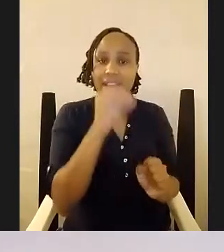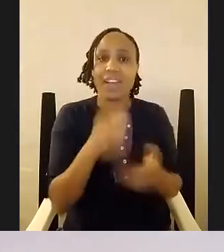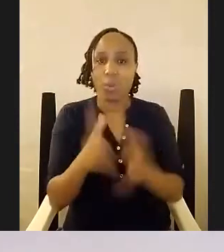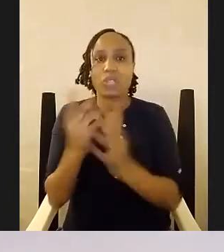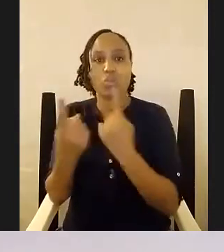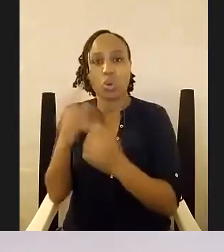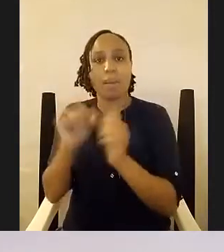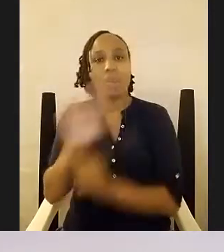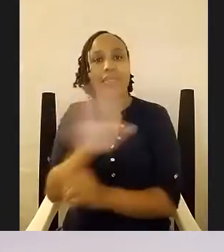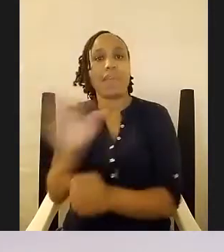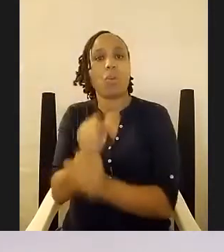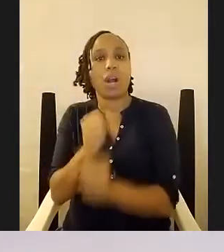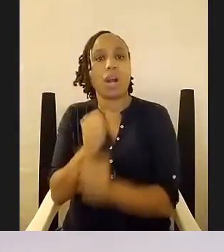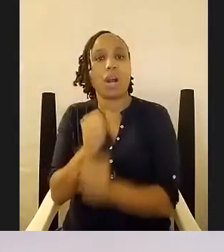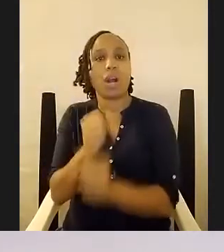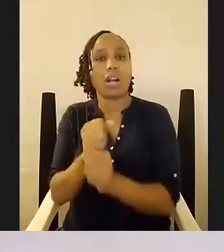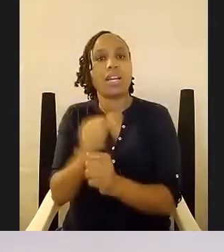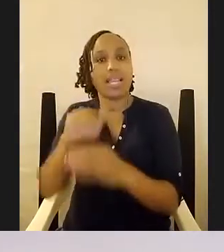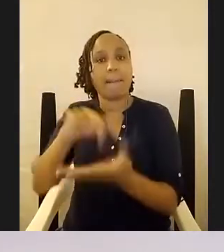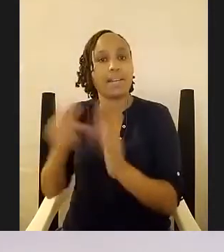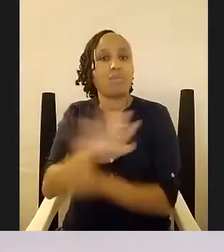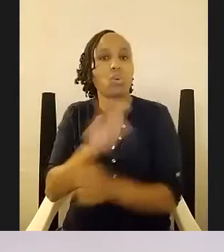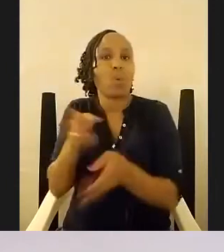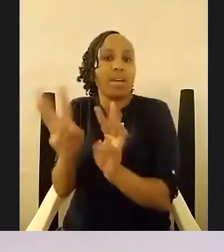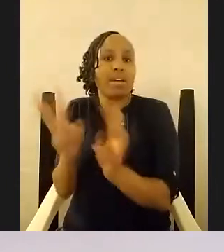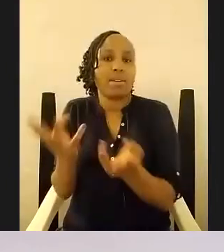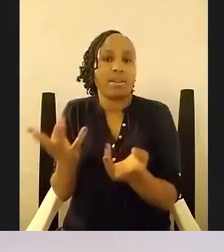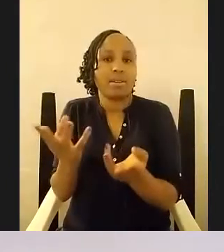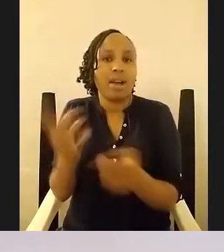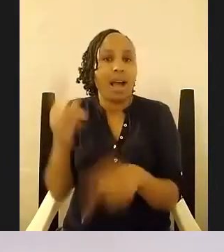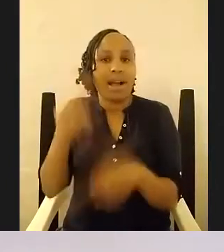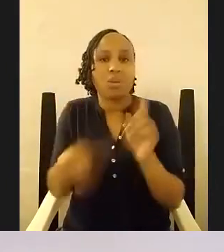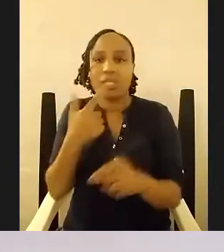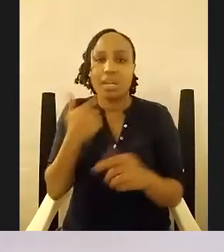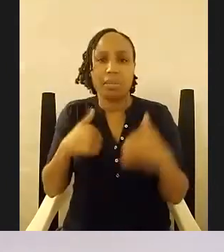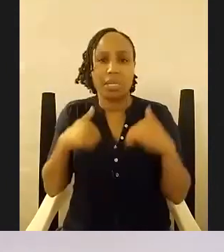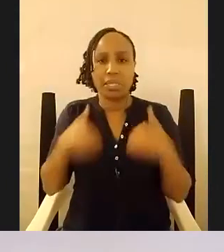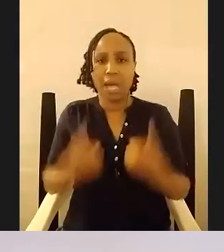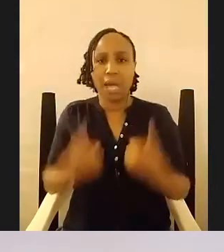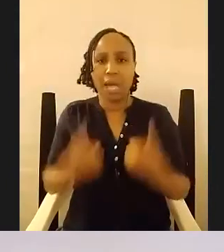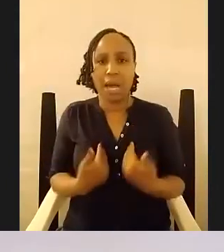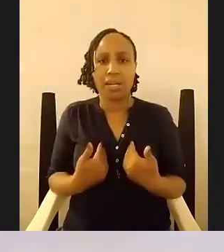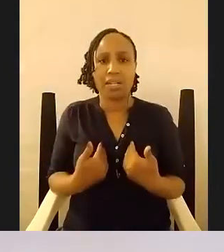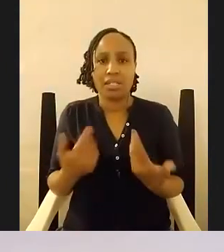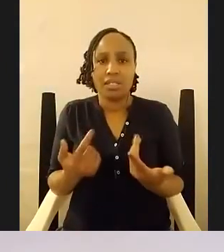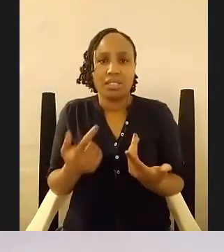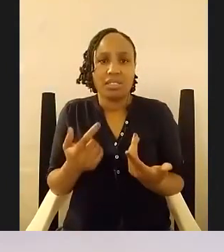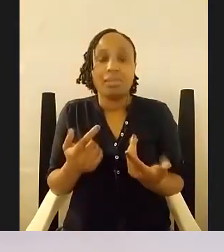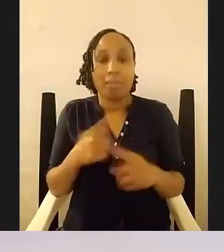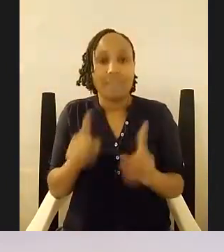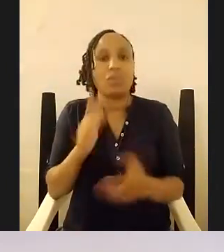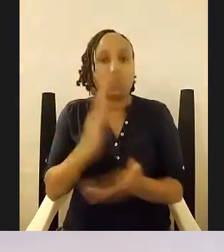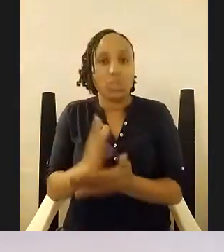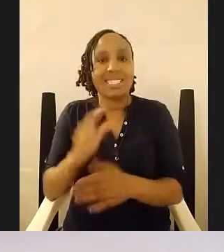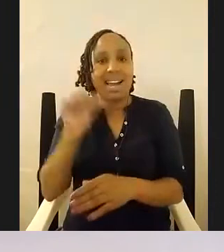meaningful to them so i can't say oh i'm tired but it's a good kind of tired i'm working i'm walking my own road and